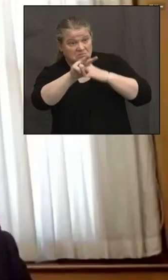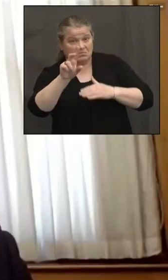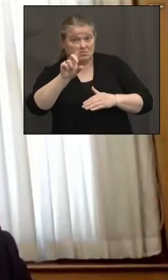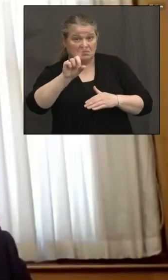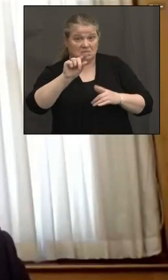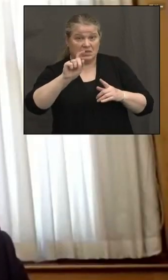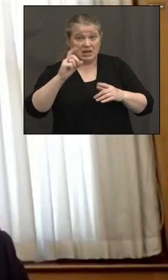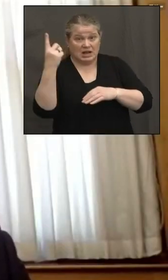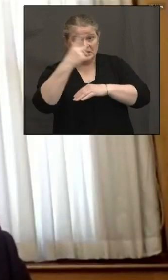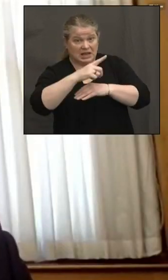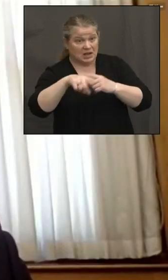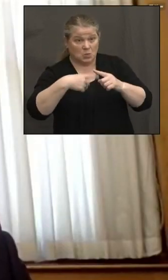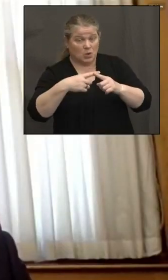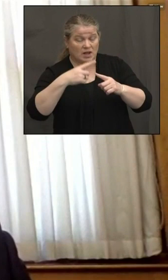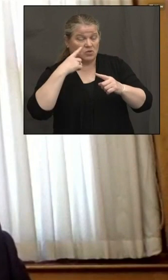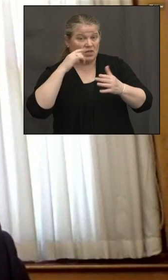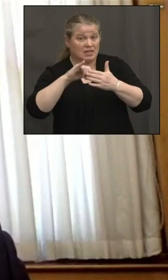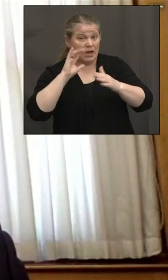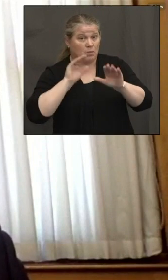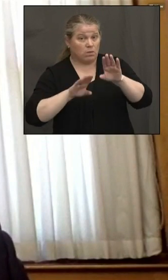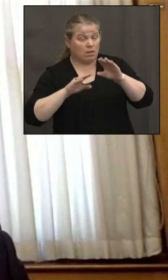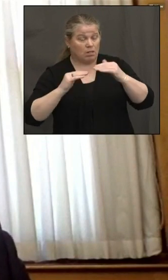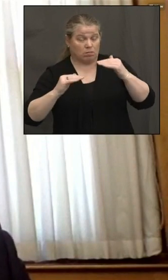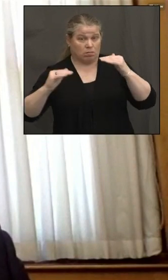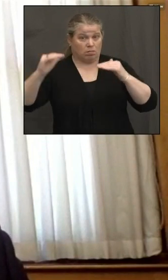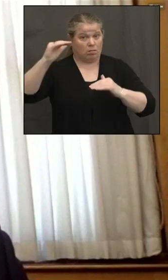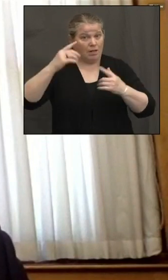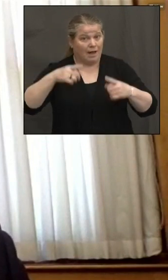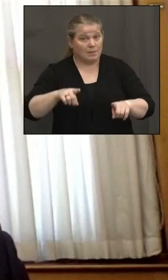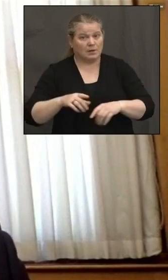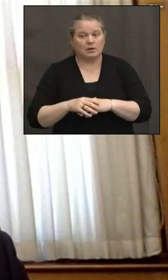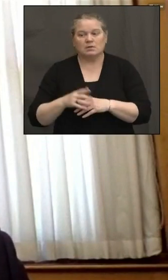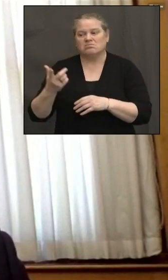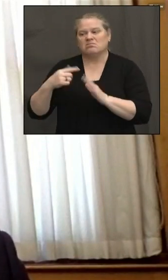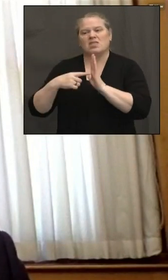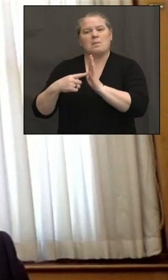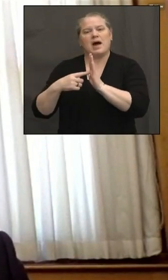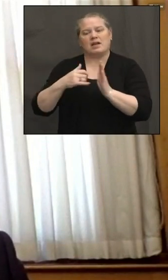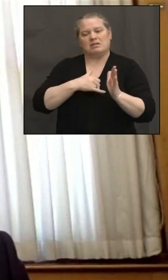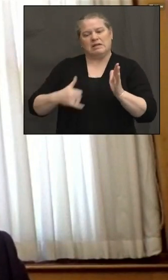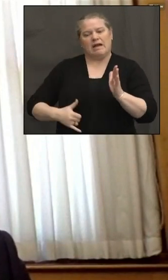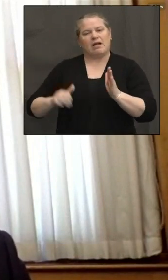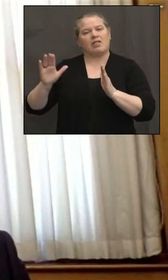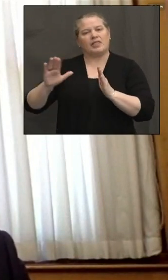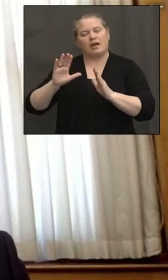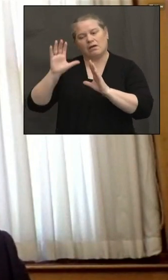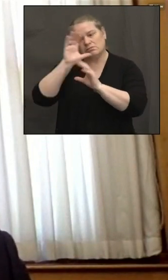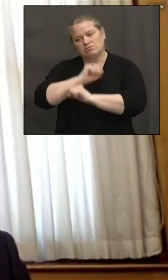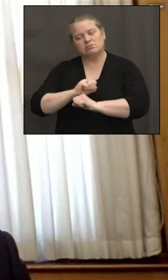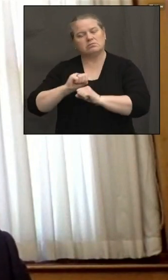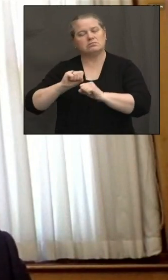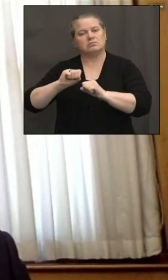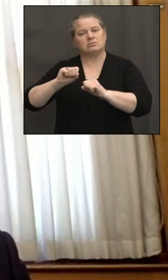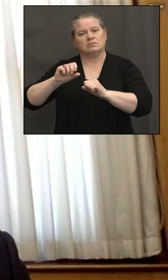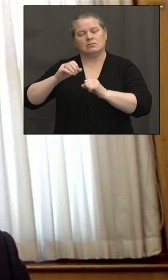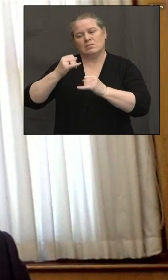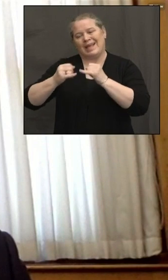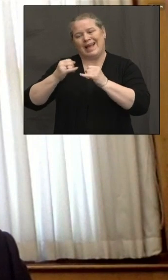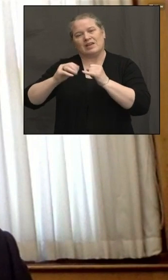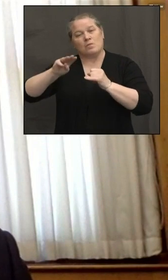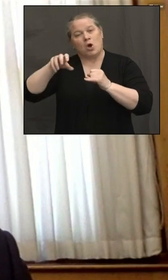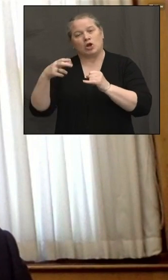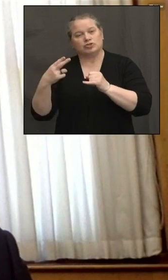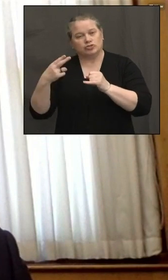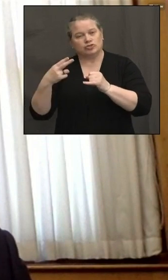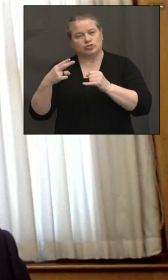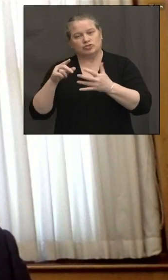the modeling from the team at Yale expected by the end of, uh, by the end of March. We're almost there. Um, so maybe it goes into next month. Um, but I